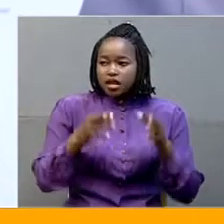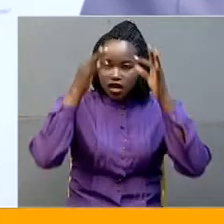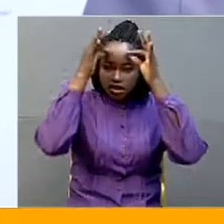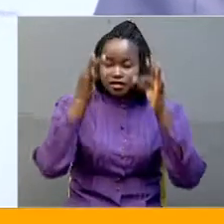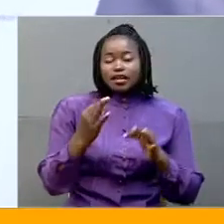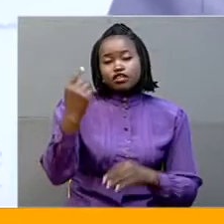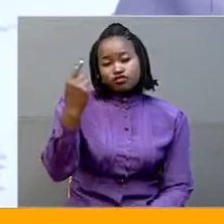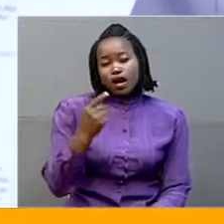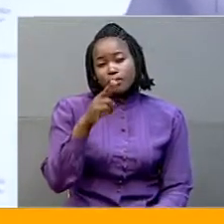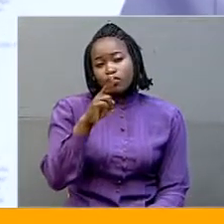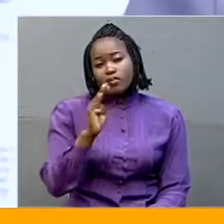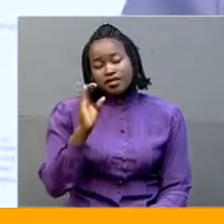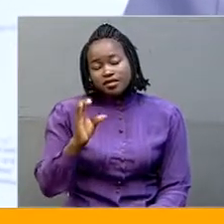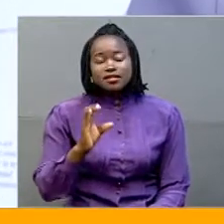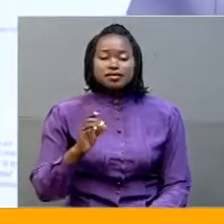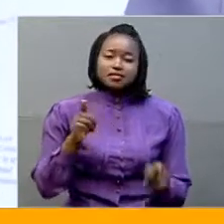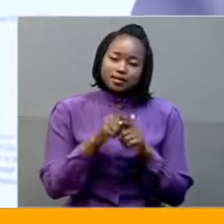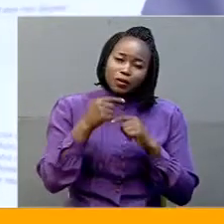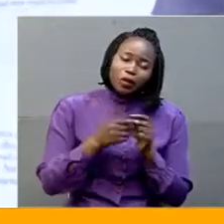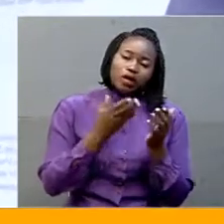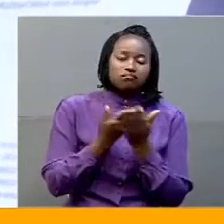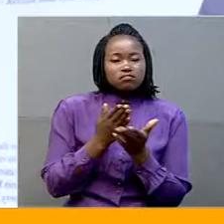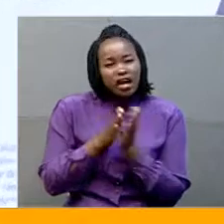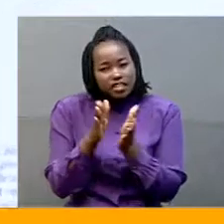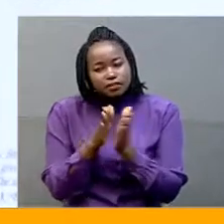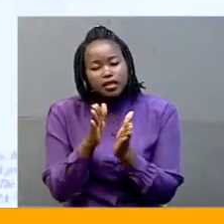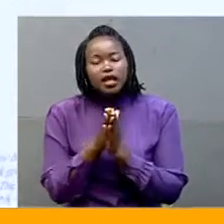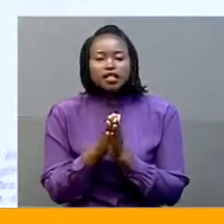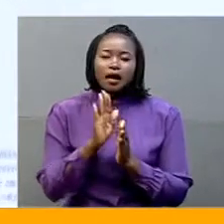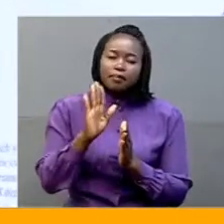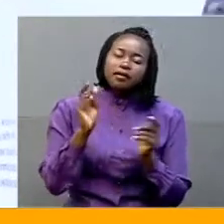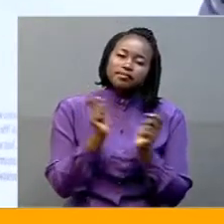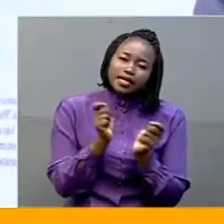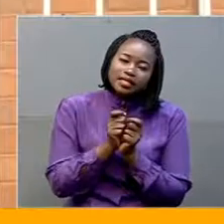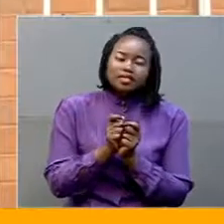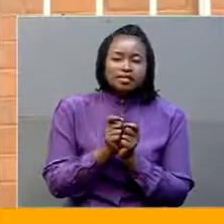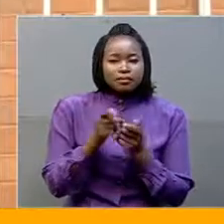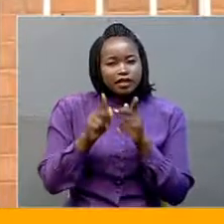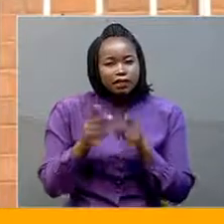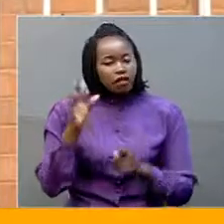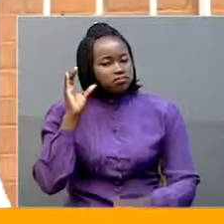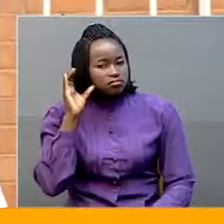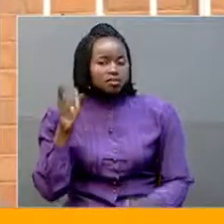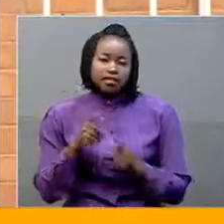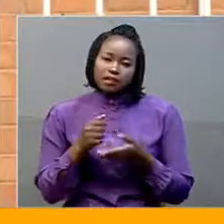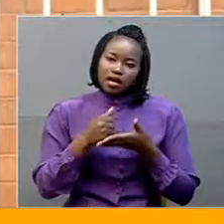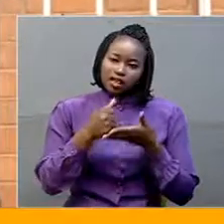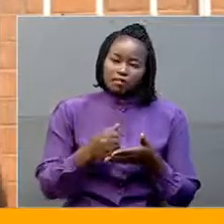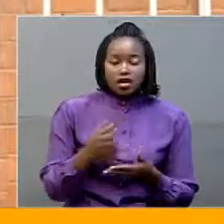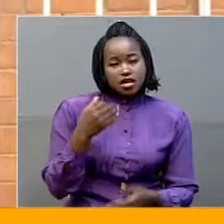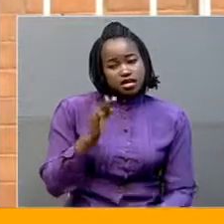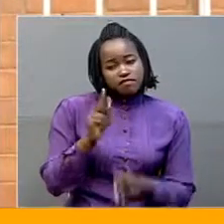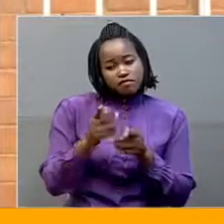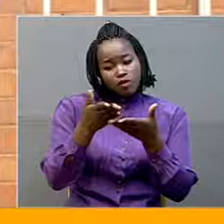to come to UBC to air out their predicament, hoping to be listened to and helped. If you have that heart